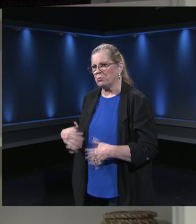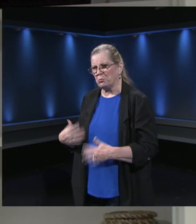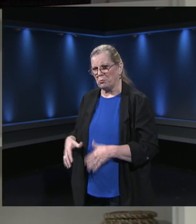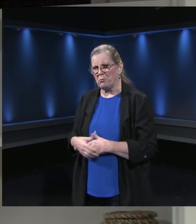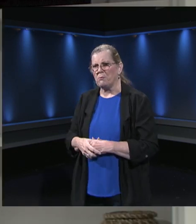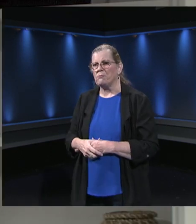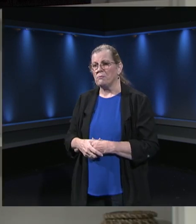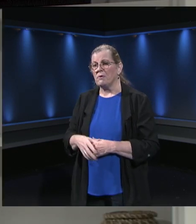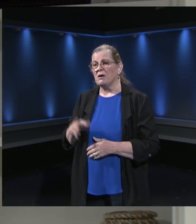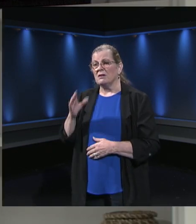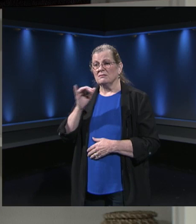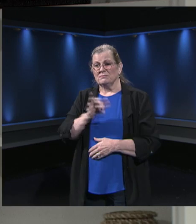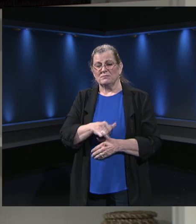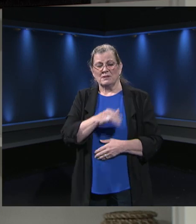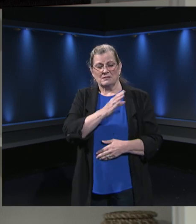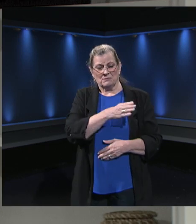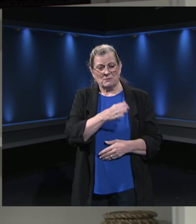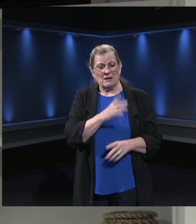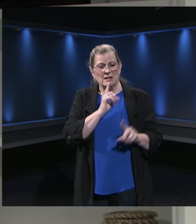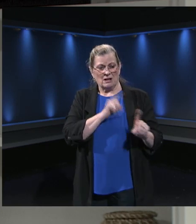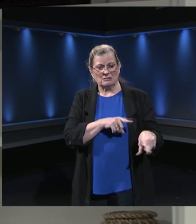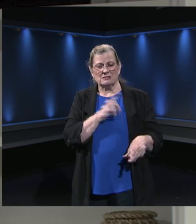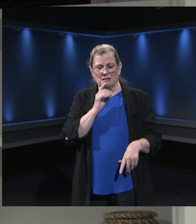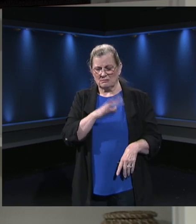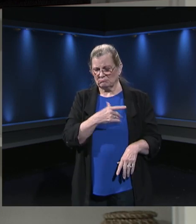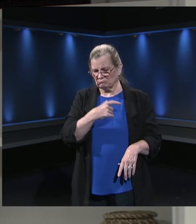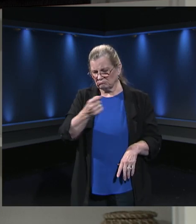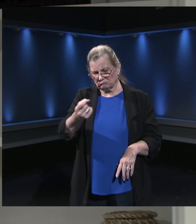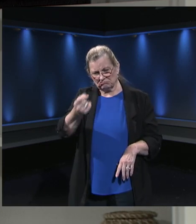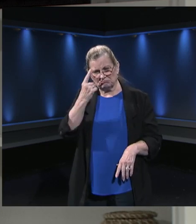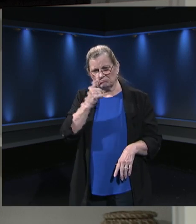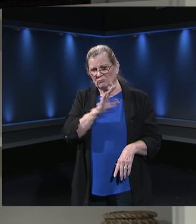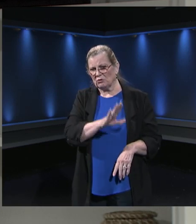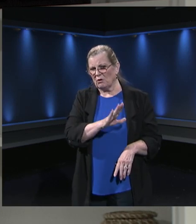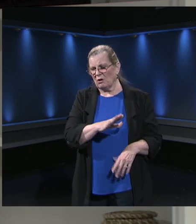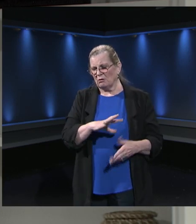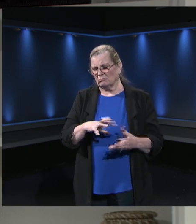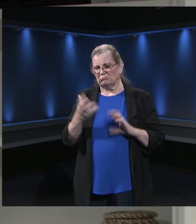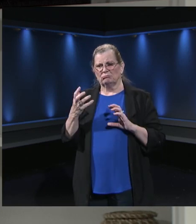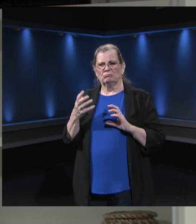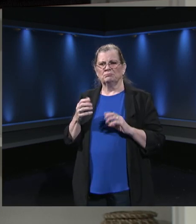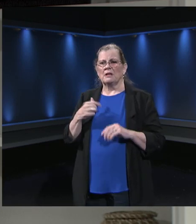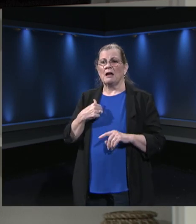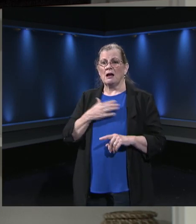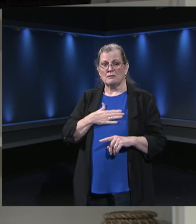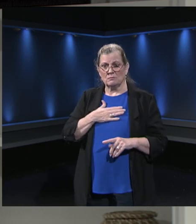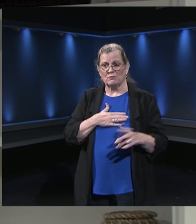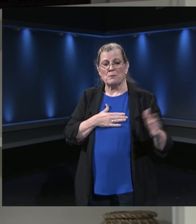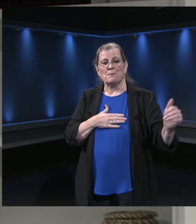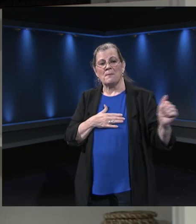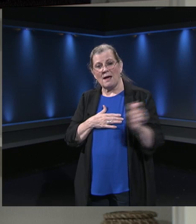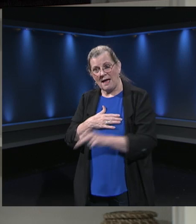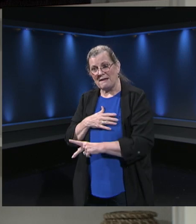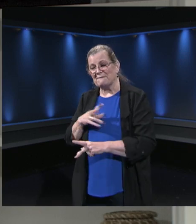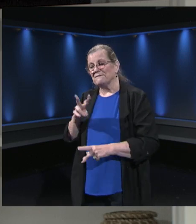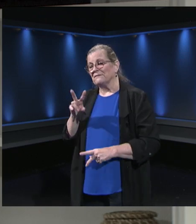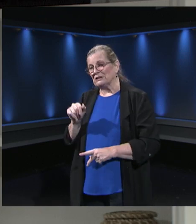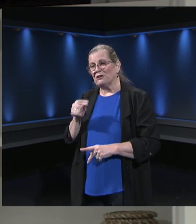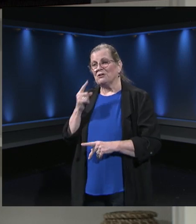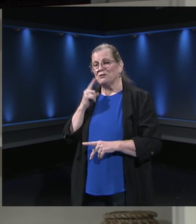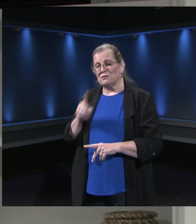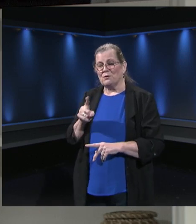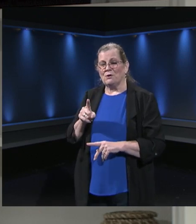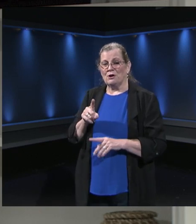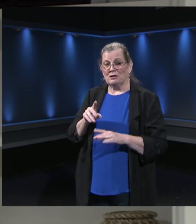a great question, and that's a great call. And first, I'm glad you've come back to Virginia to get an education for your child. The